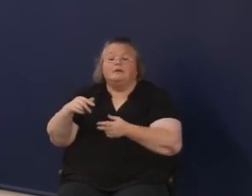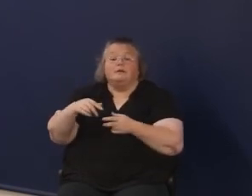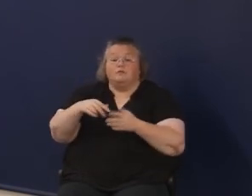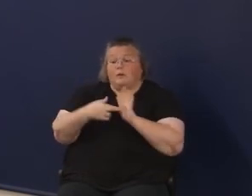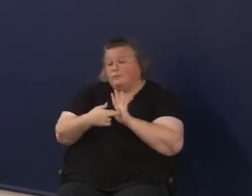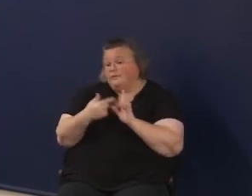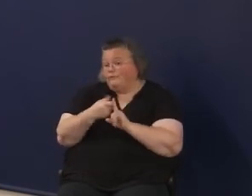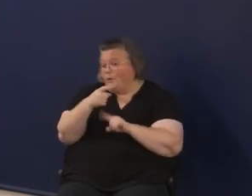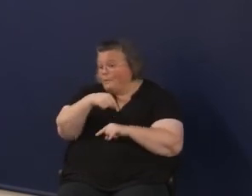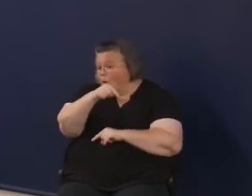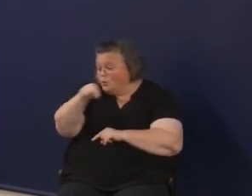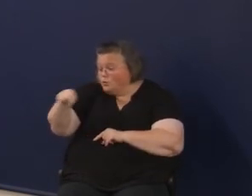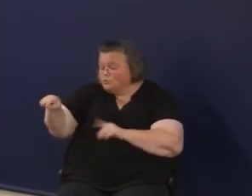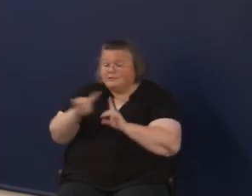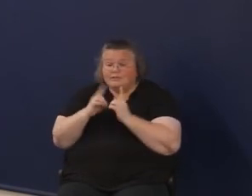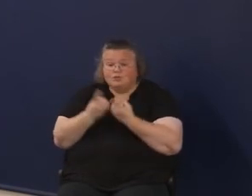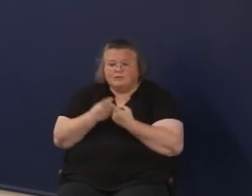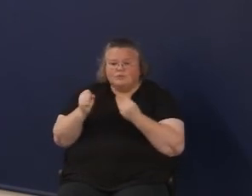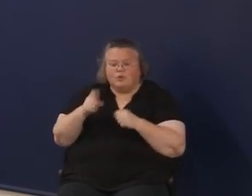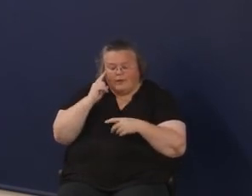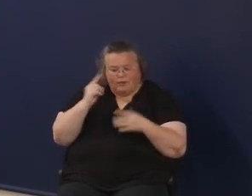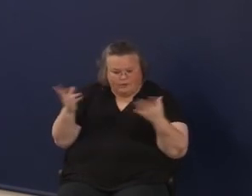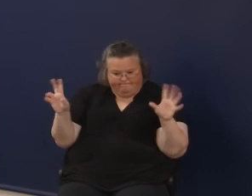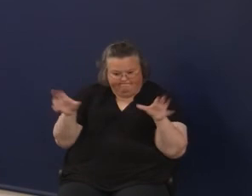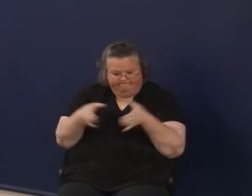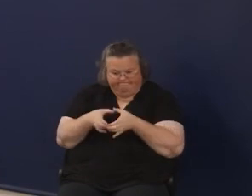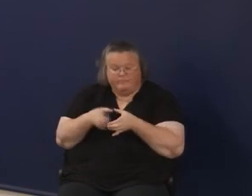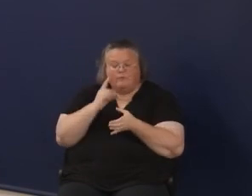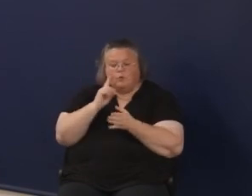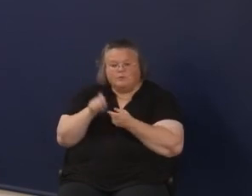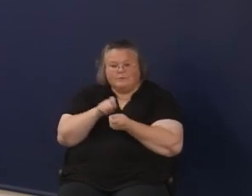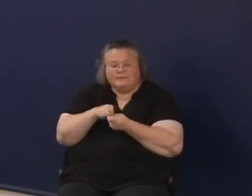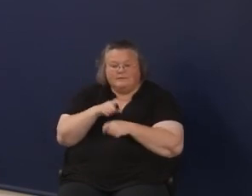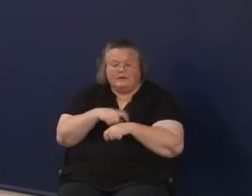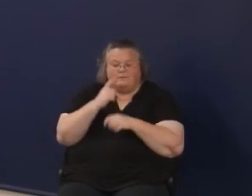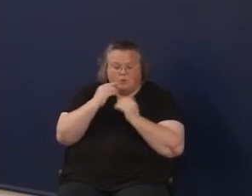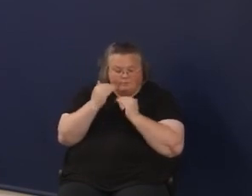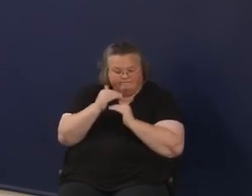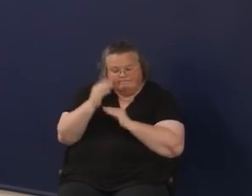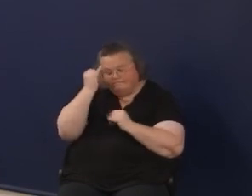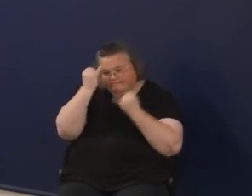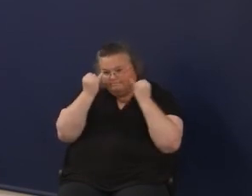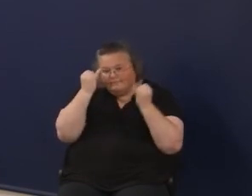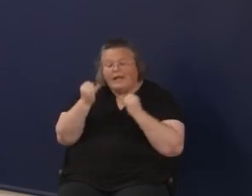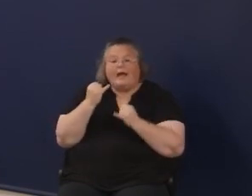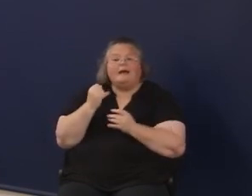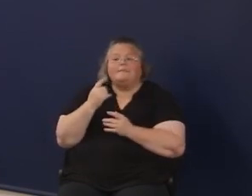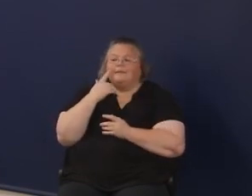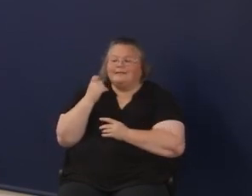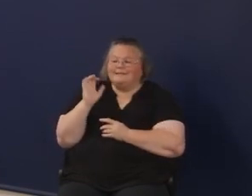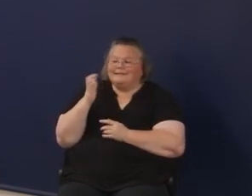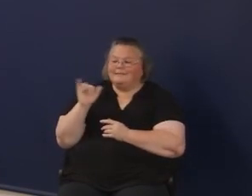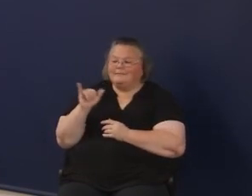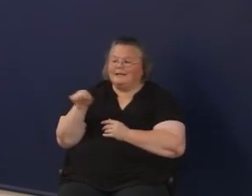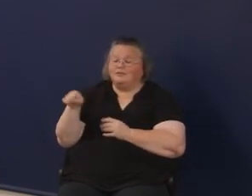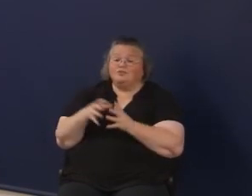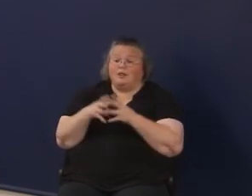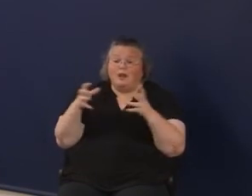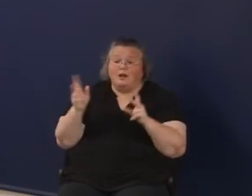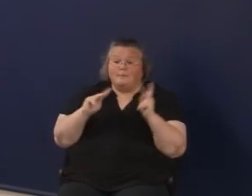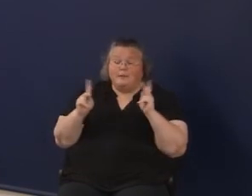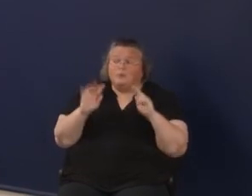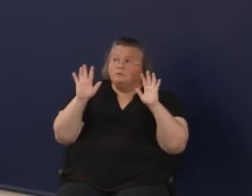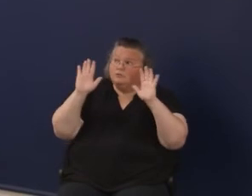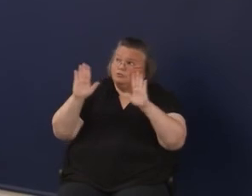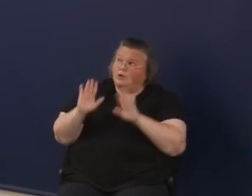that could put their minds together in the same space for a amount of time to come up with some ideas that we could use. Because it just seems like there's a lot of people doing